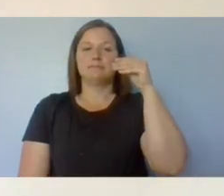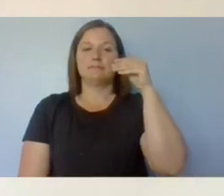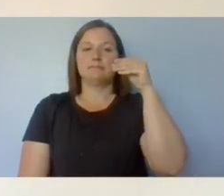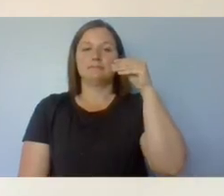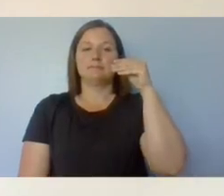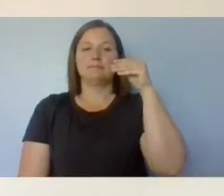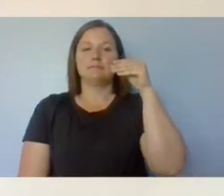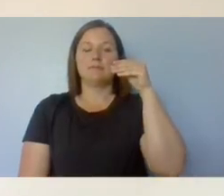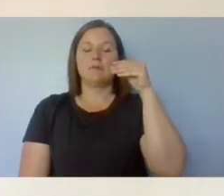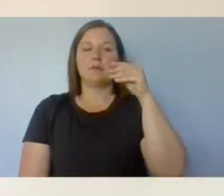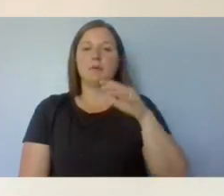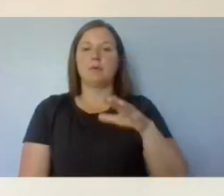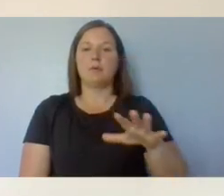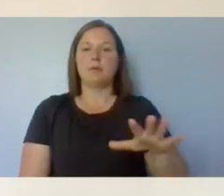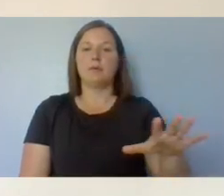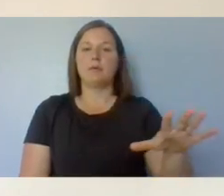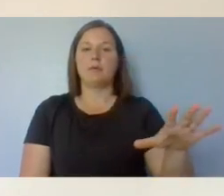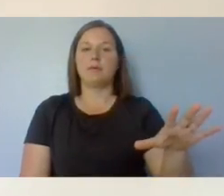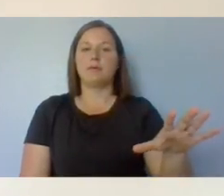Exhale.